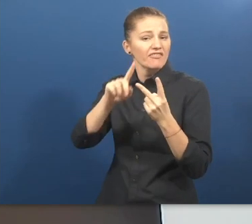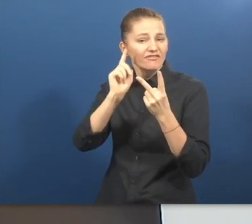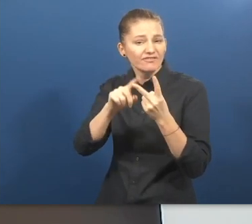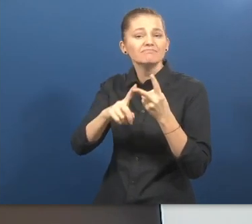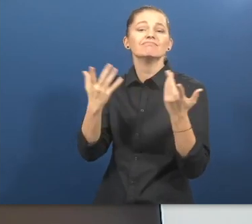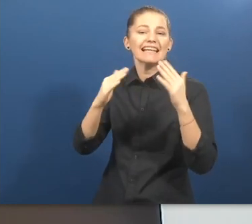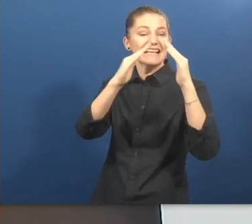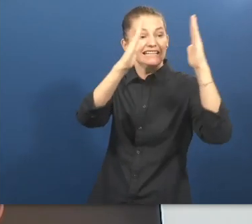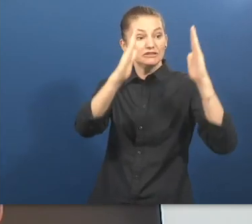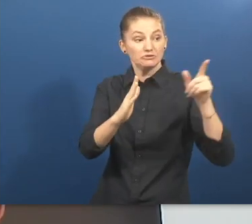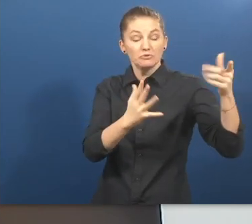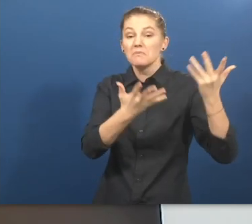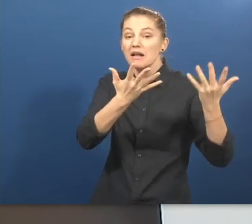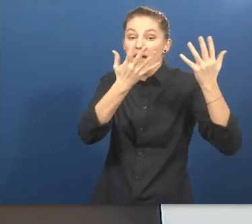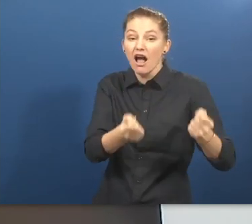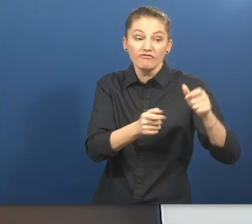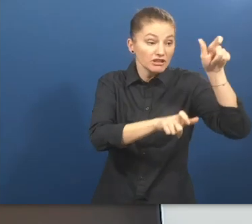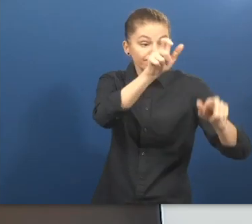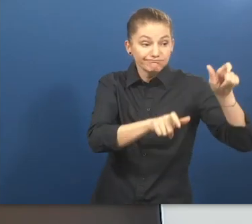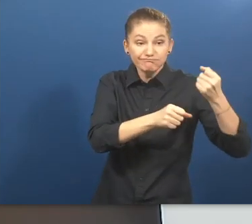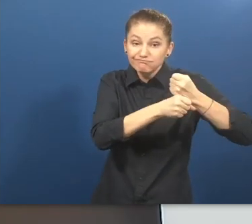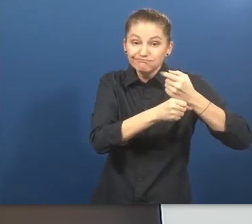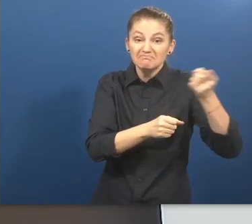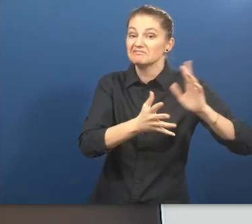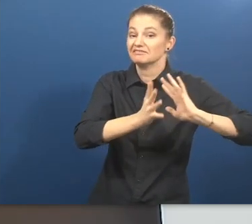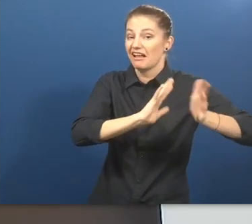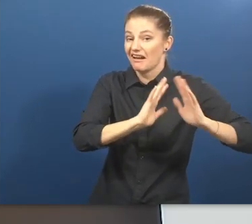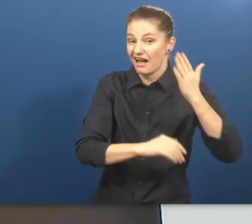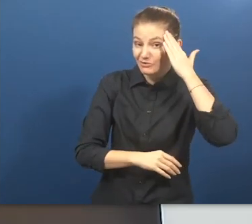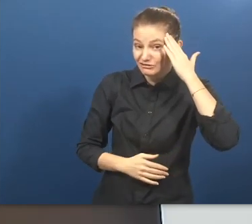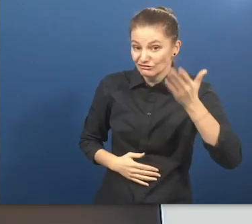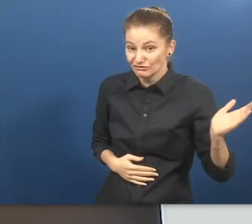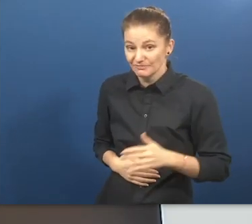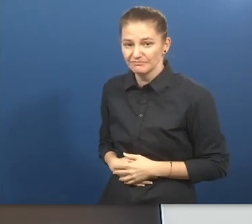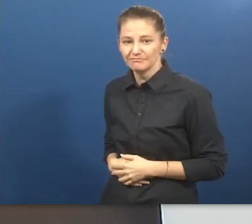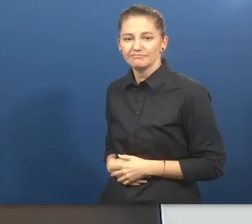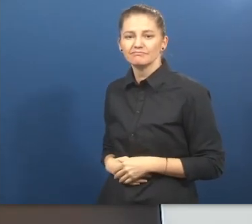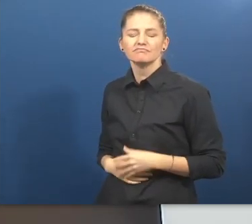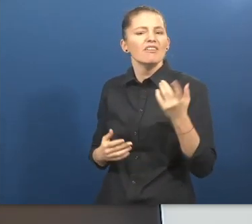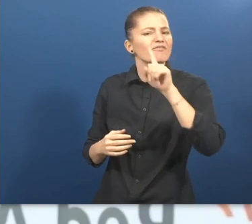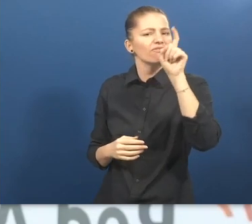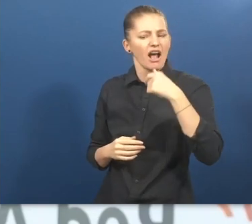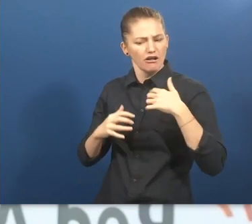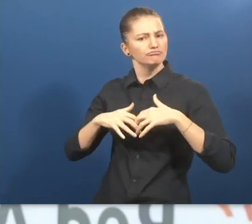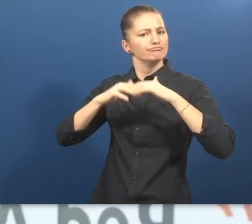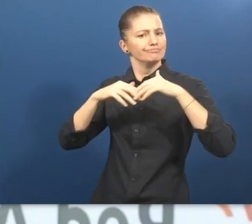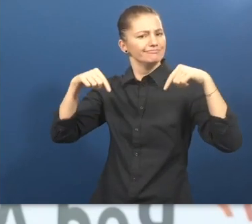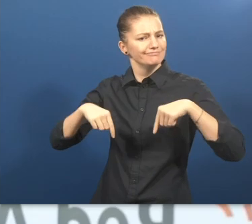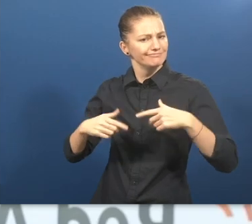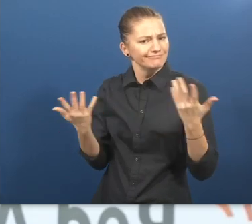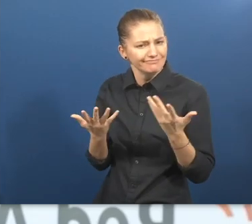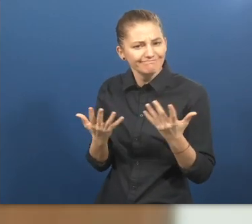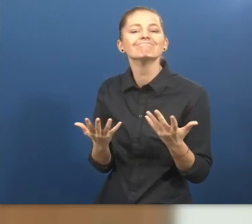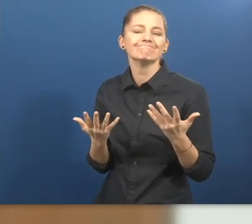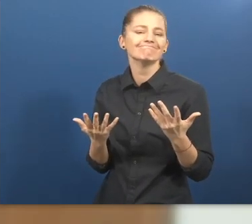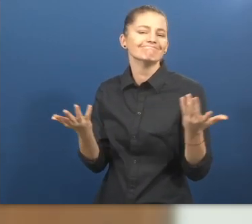may capacitate their personal in sign language. Why did we develop Visor? Basically, because we